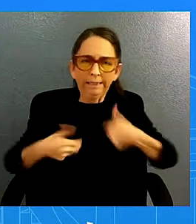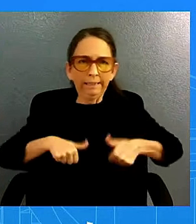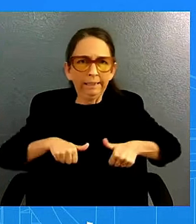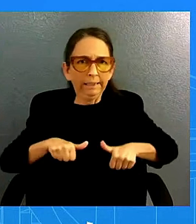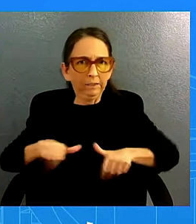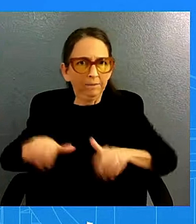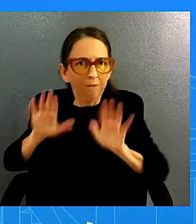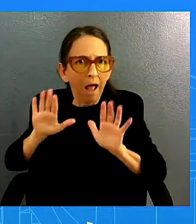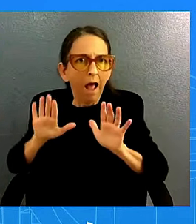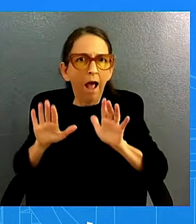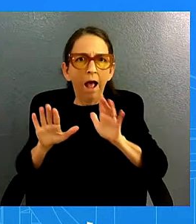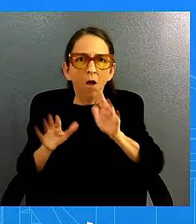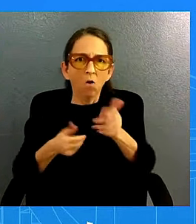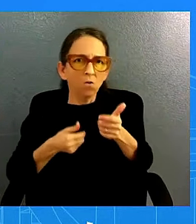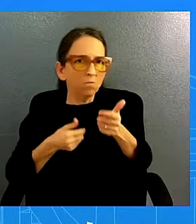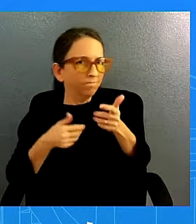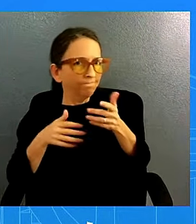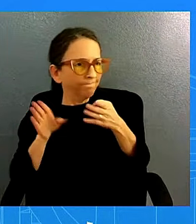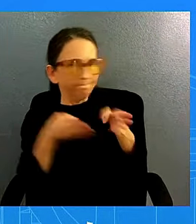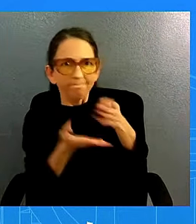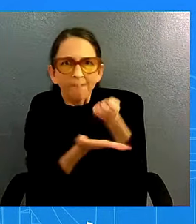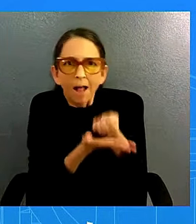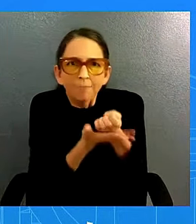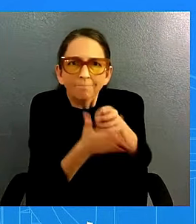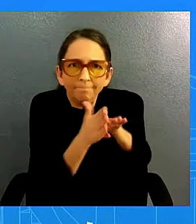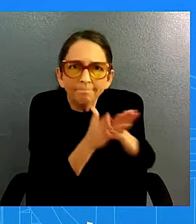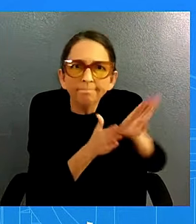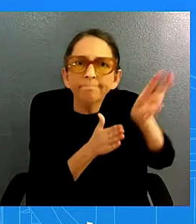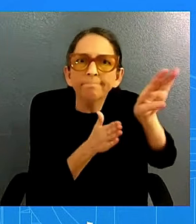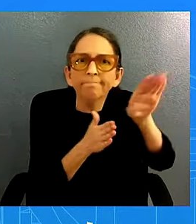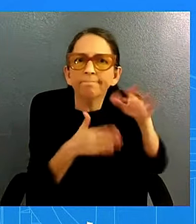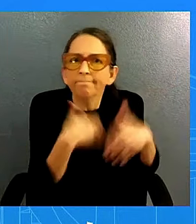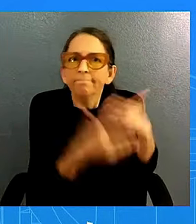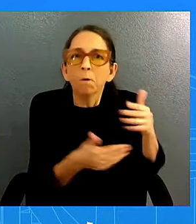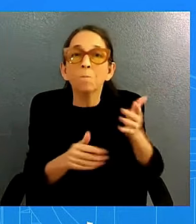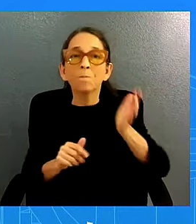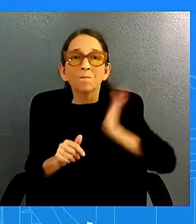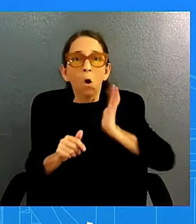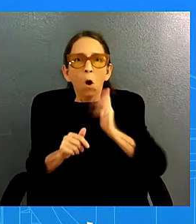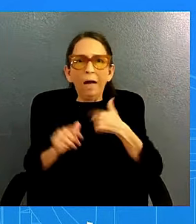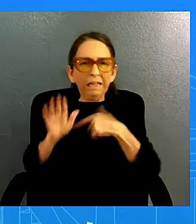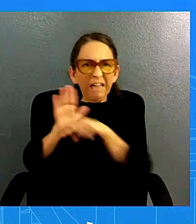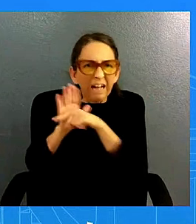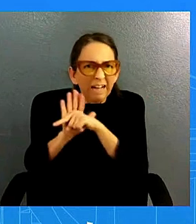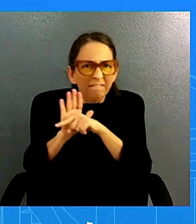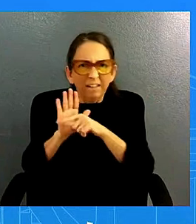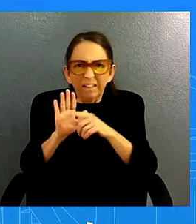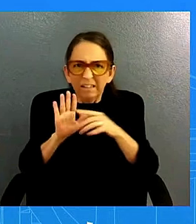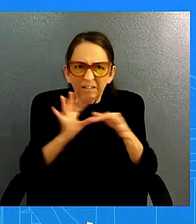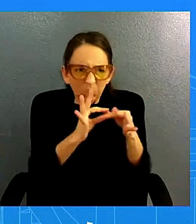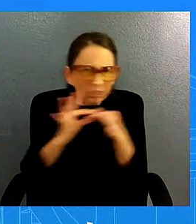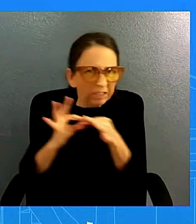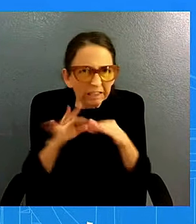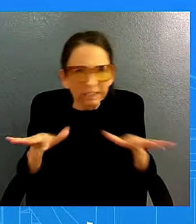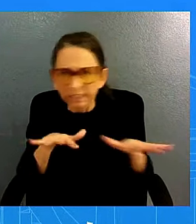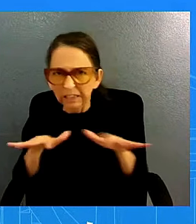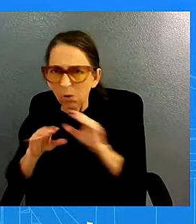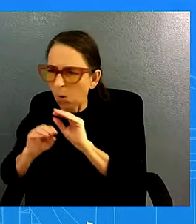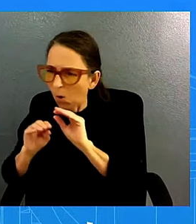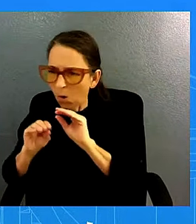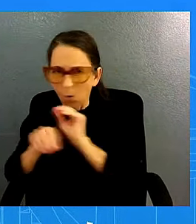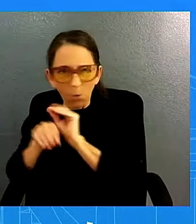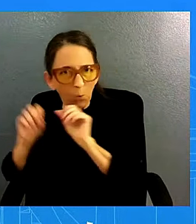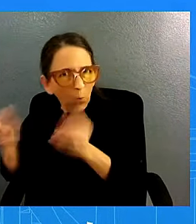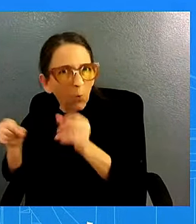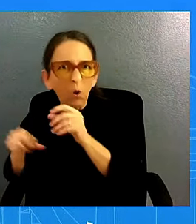ratio derives from the historically negative relationship between unemployment and inflation it describes how many percentage points of unemployment for